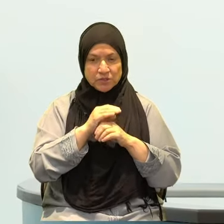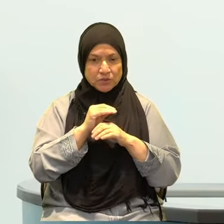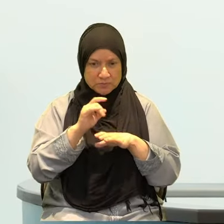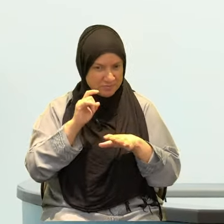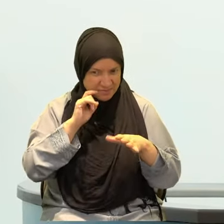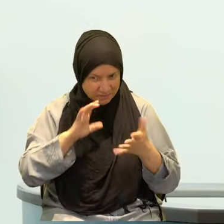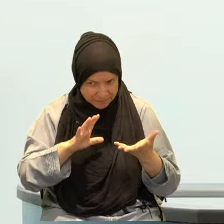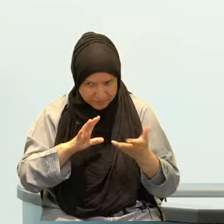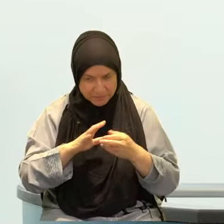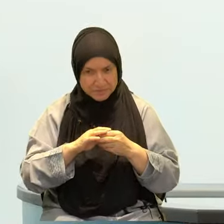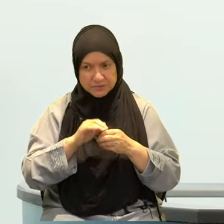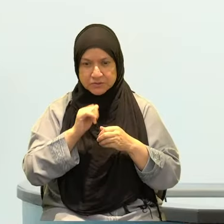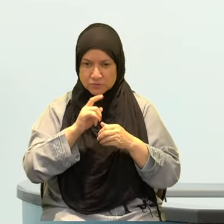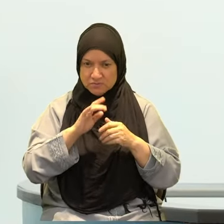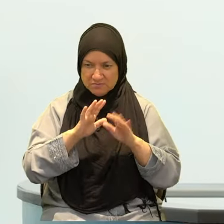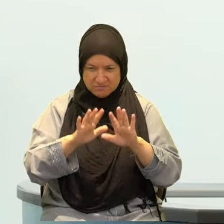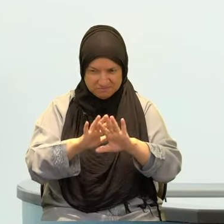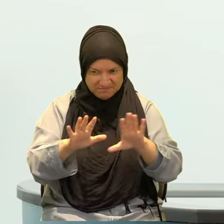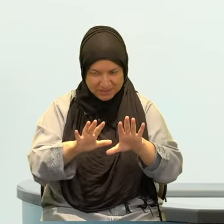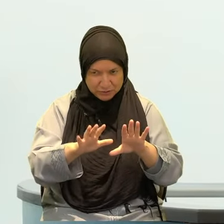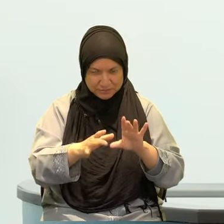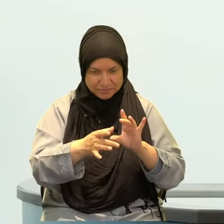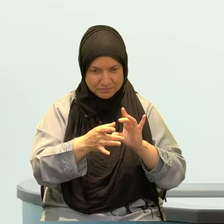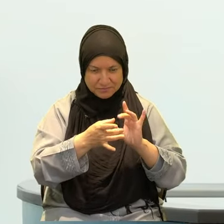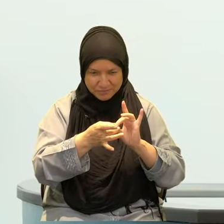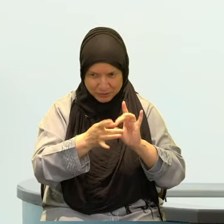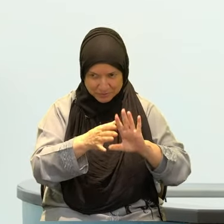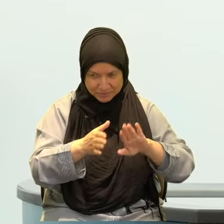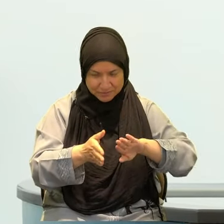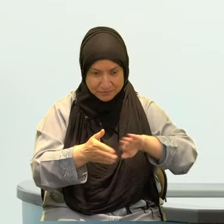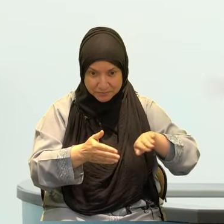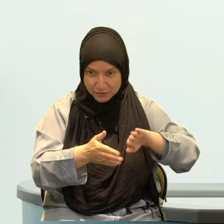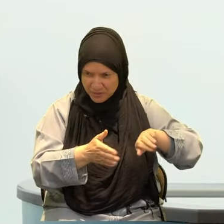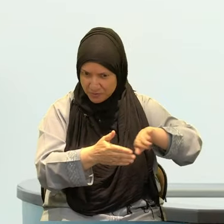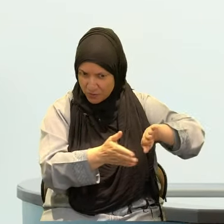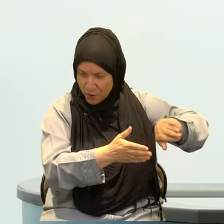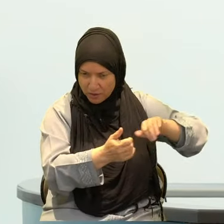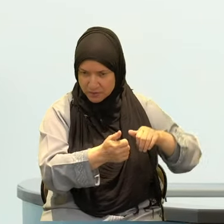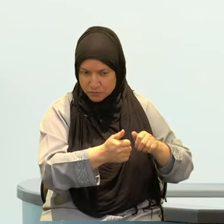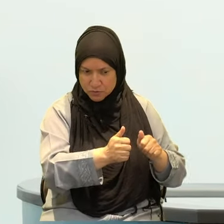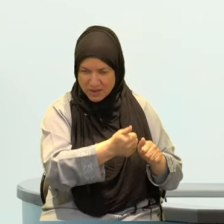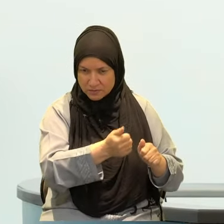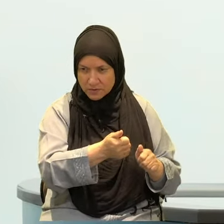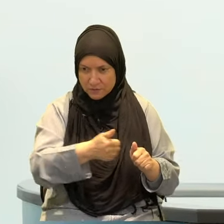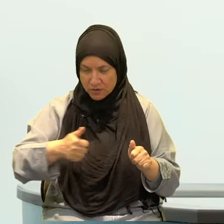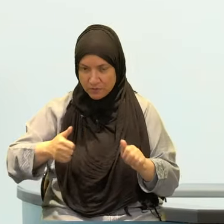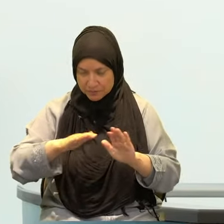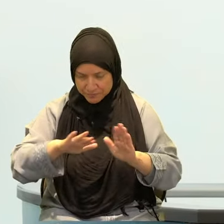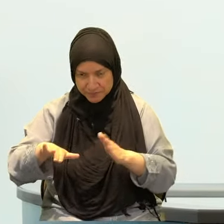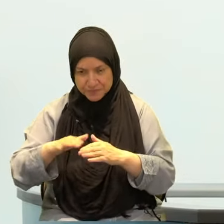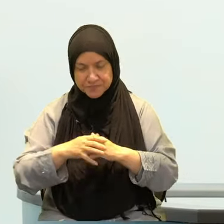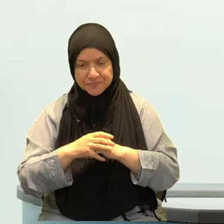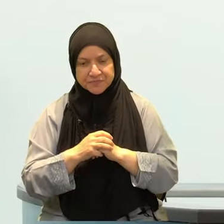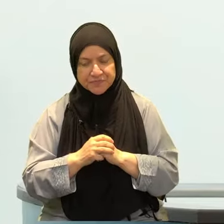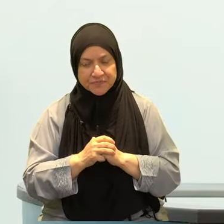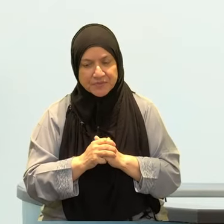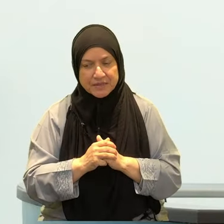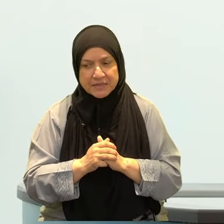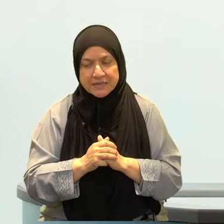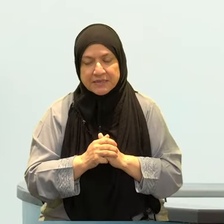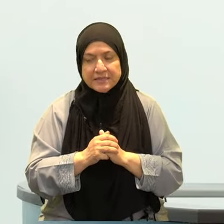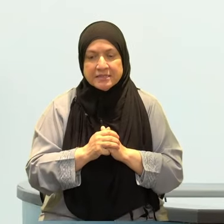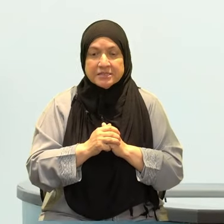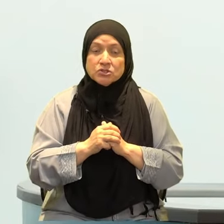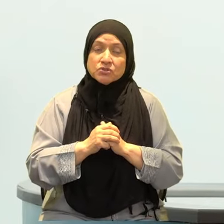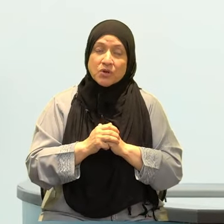Allah is saying, you're avoiding food and drink is pointless. But even the day after, when you're thinking about how uncomfortable